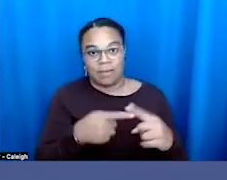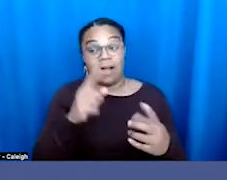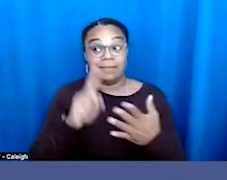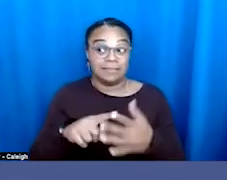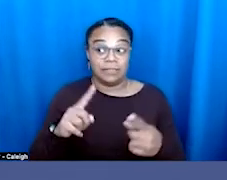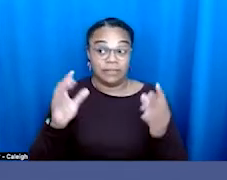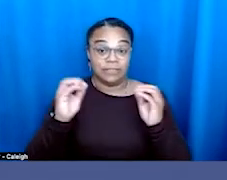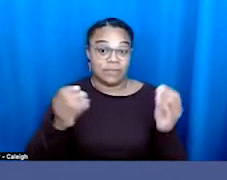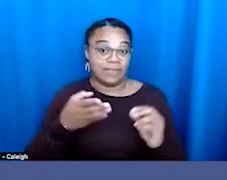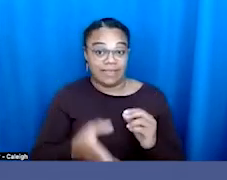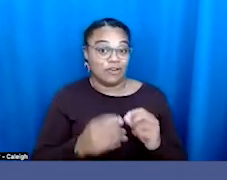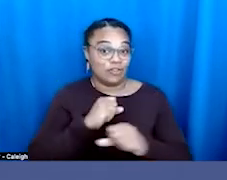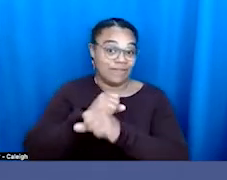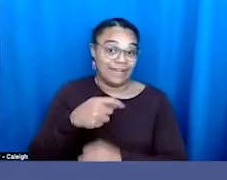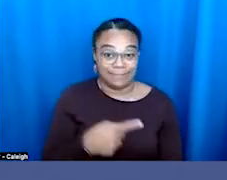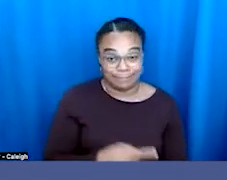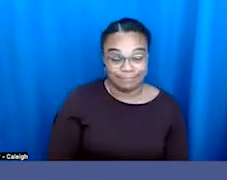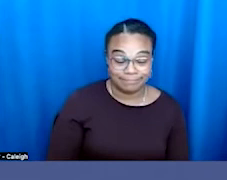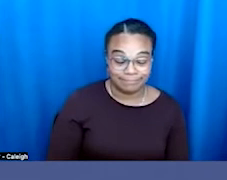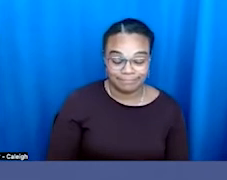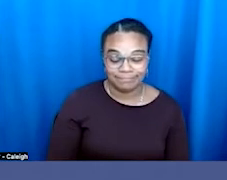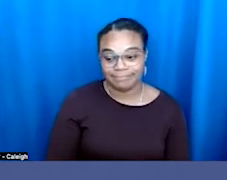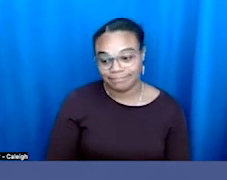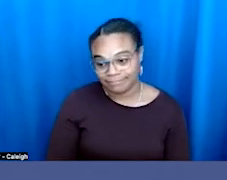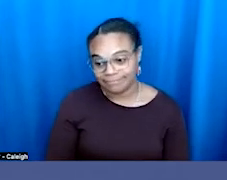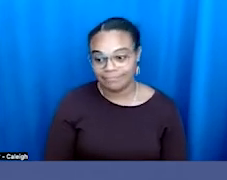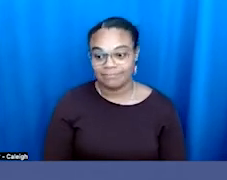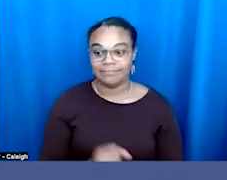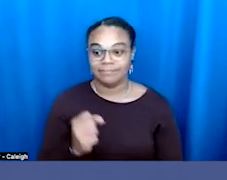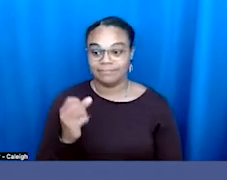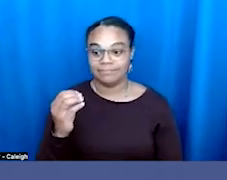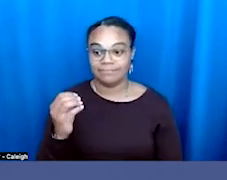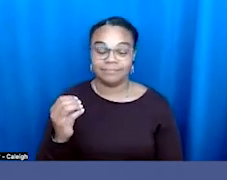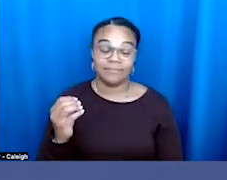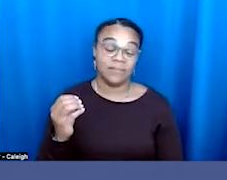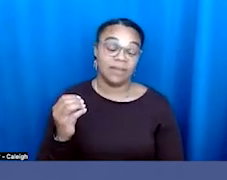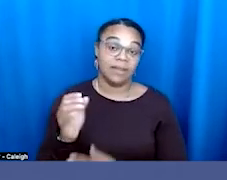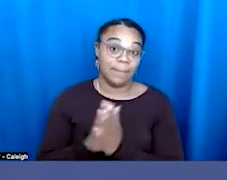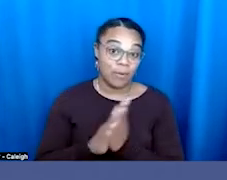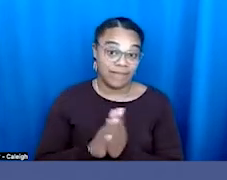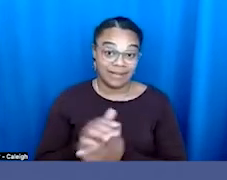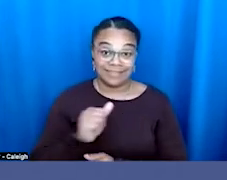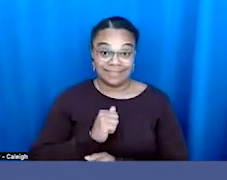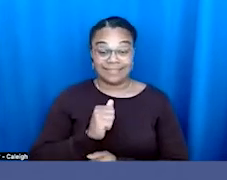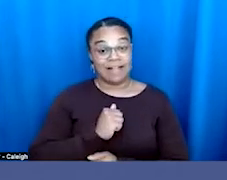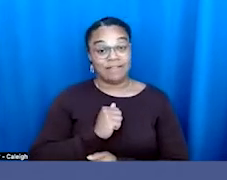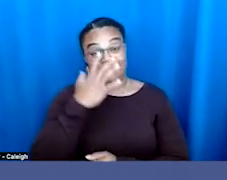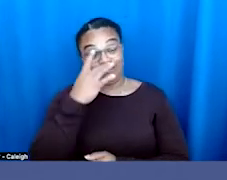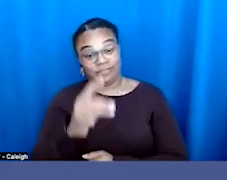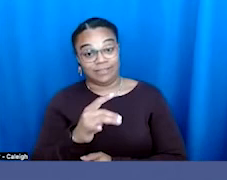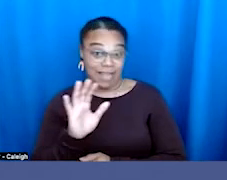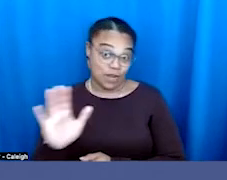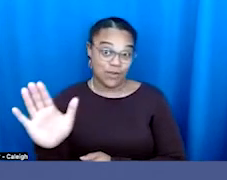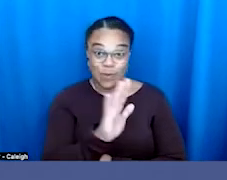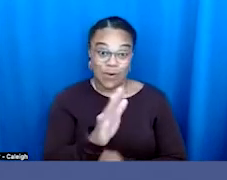to defend him. And, and so on a very, in, the, you know, motivated self-interest in your motivated